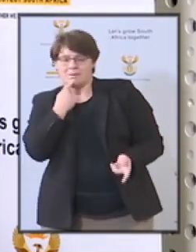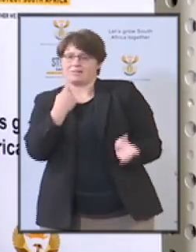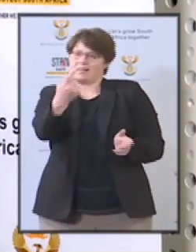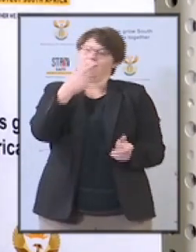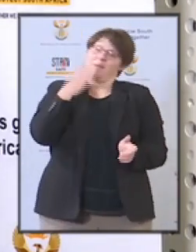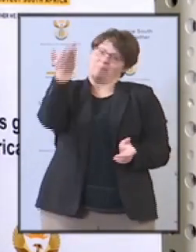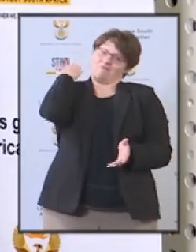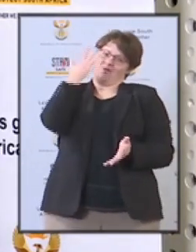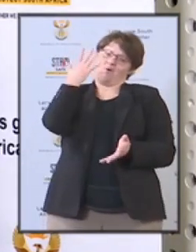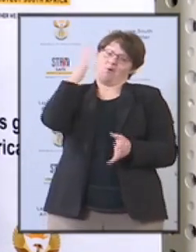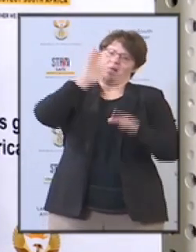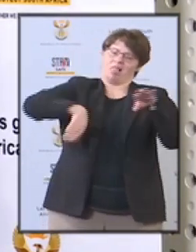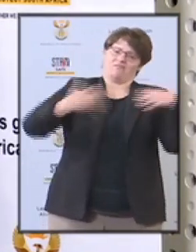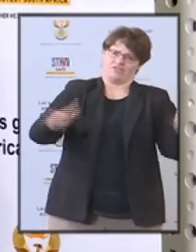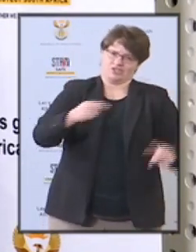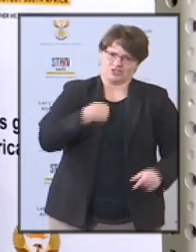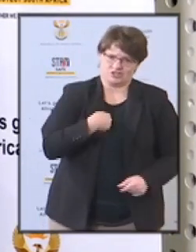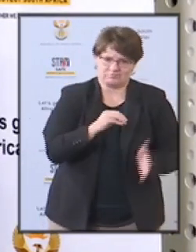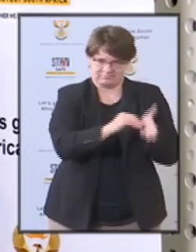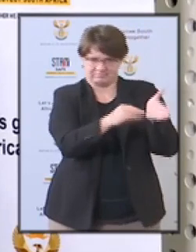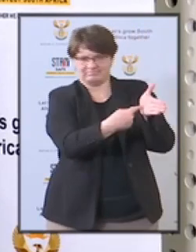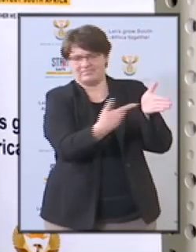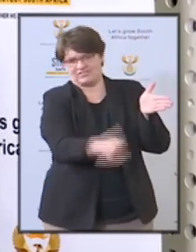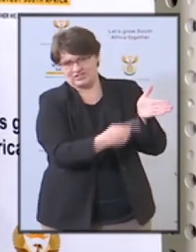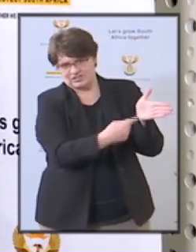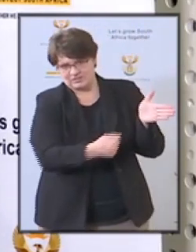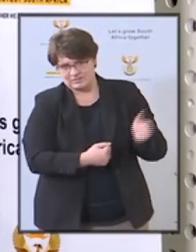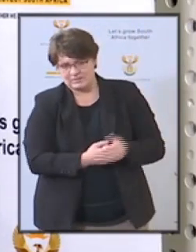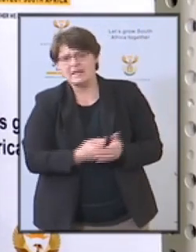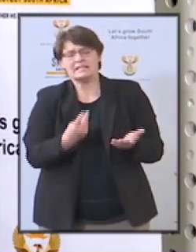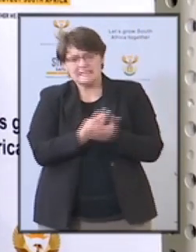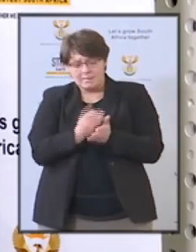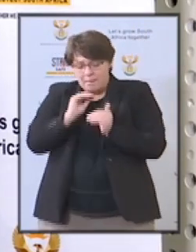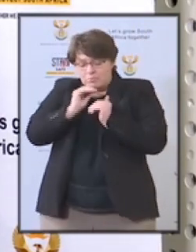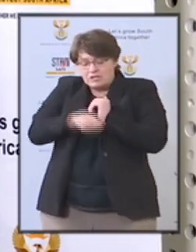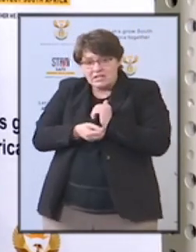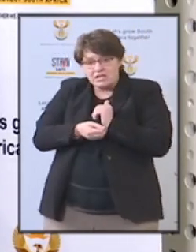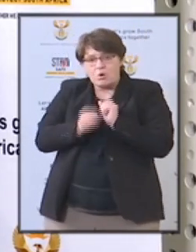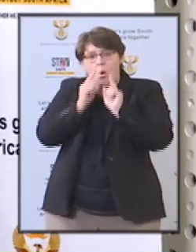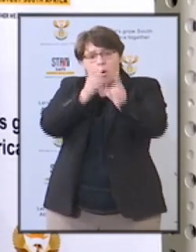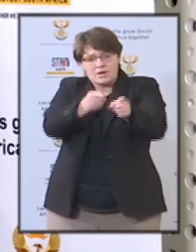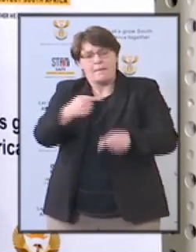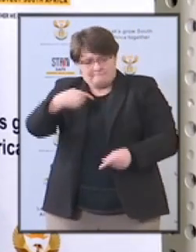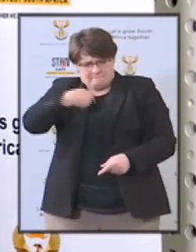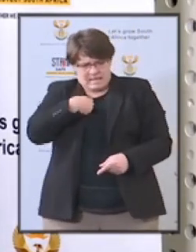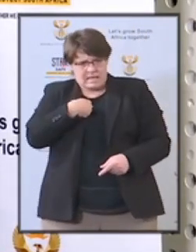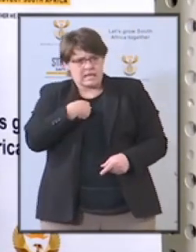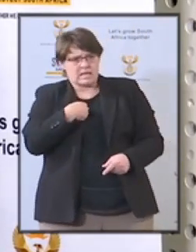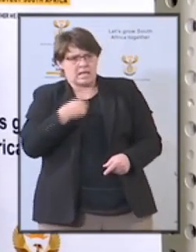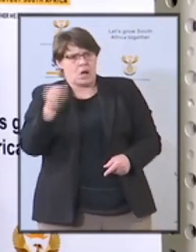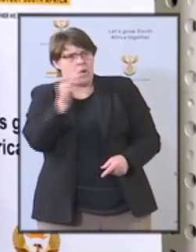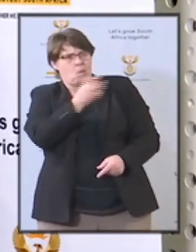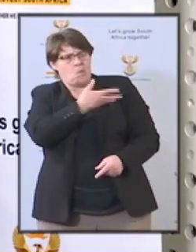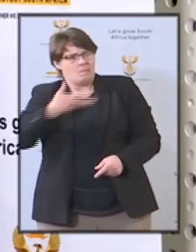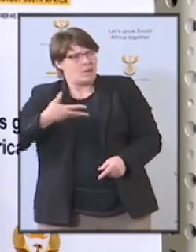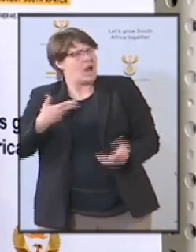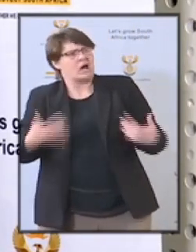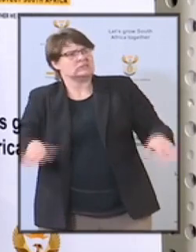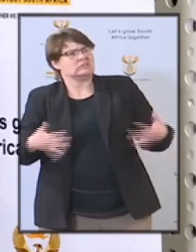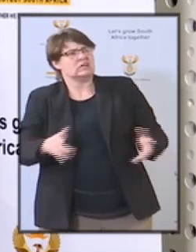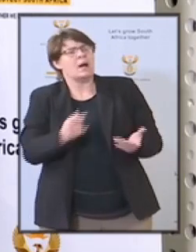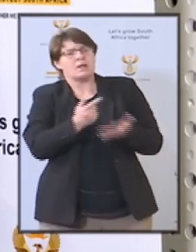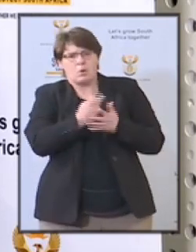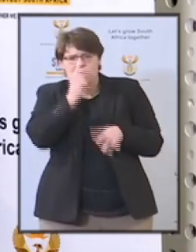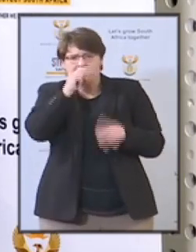Bill facilitates the Obtaining of Protection Orders against Acts of Domestic Violence via electronic